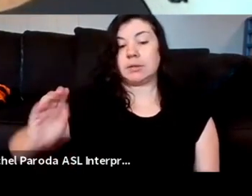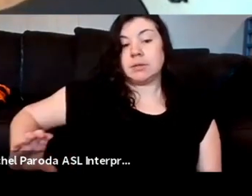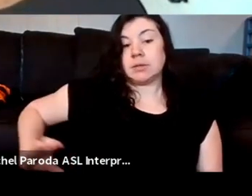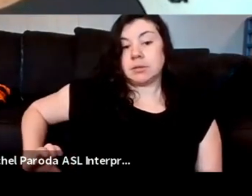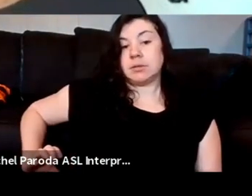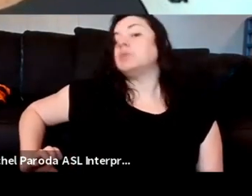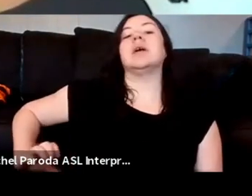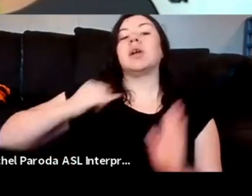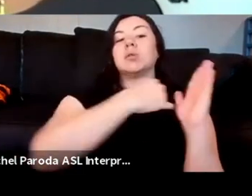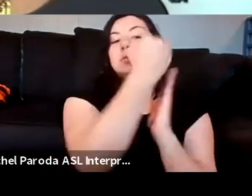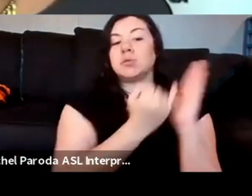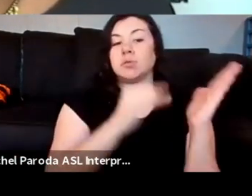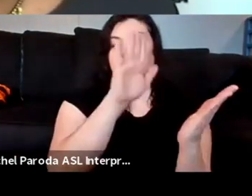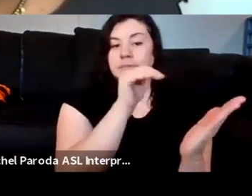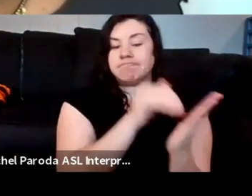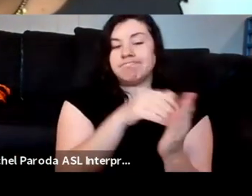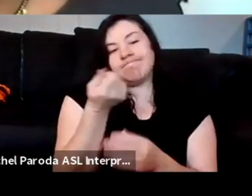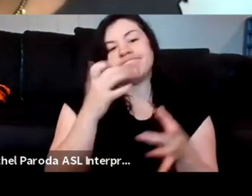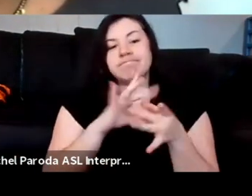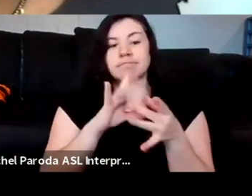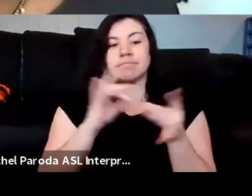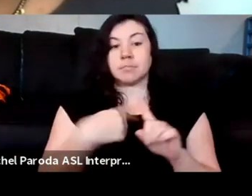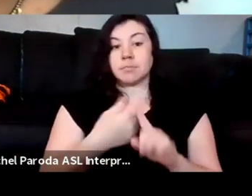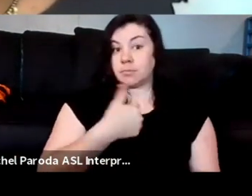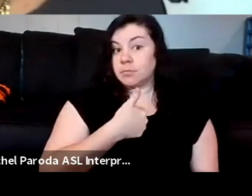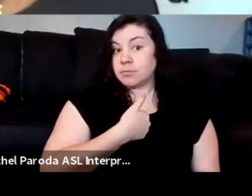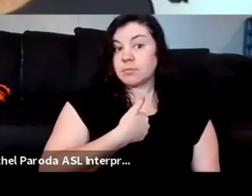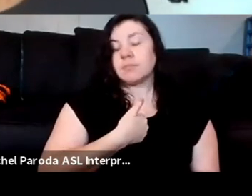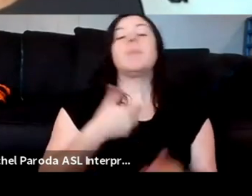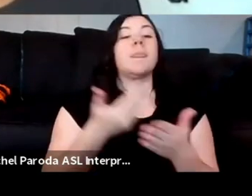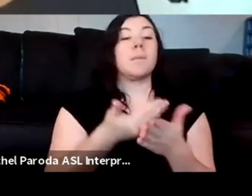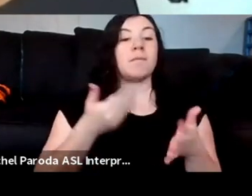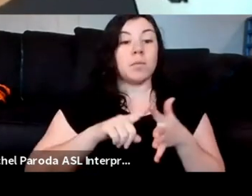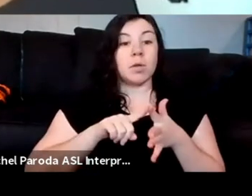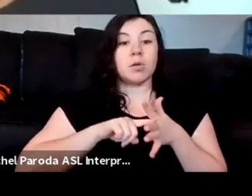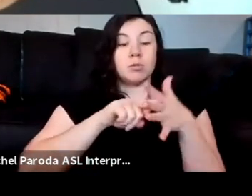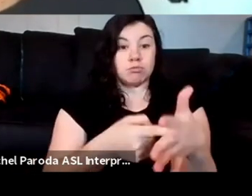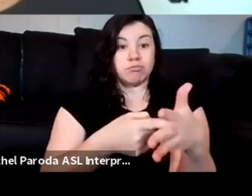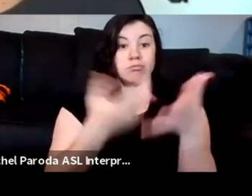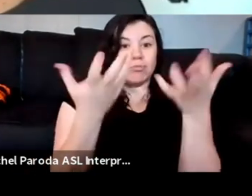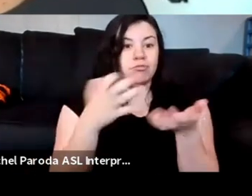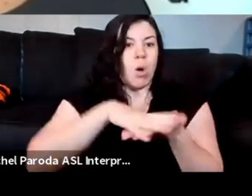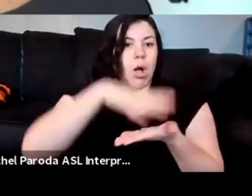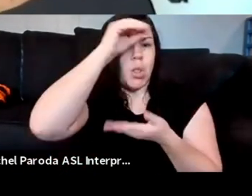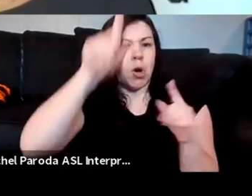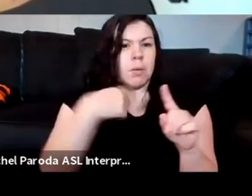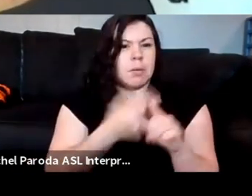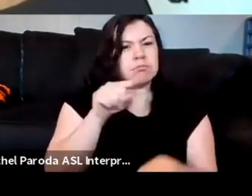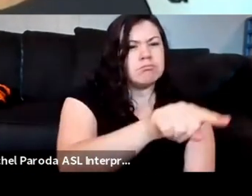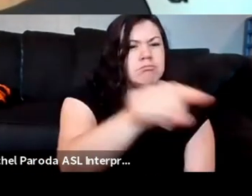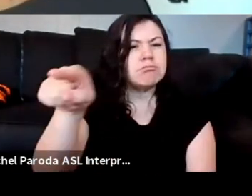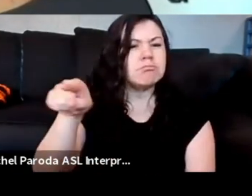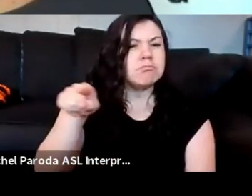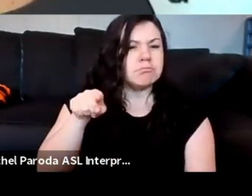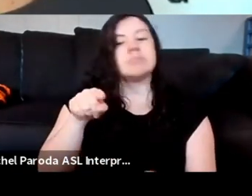I have shared a little bit about myself, but before we get going, I'd like to get to know a little bit about you. So, we